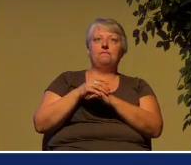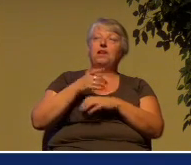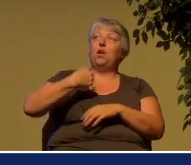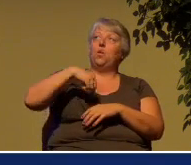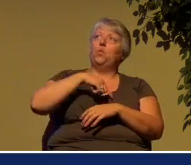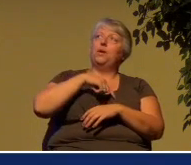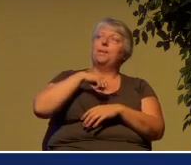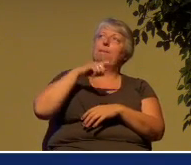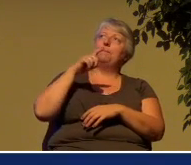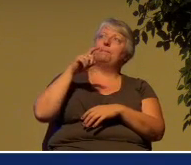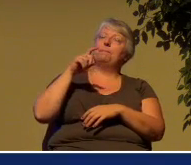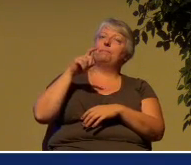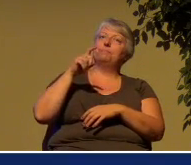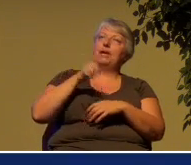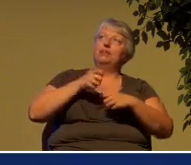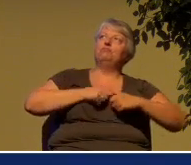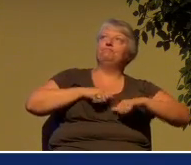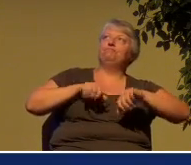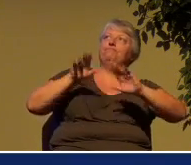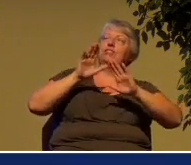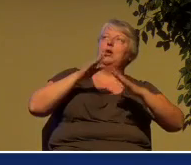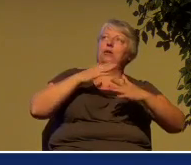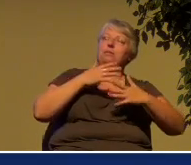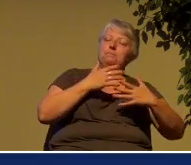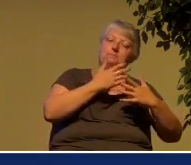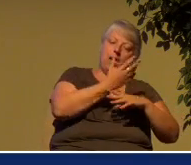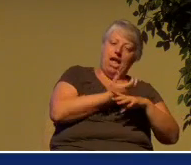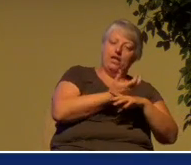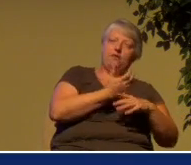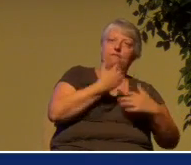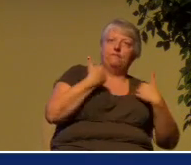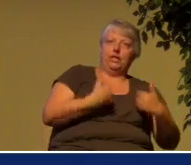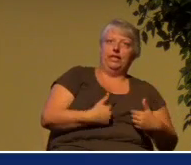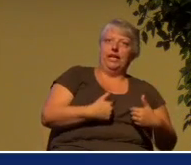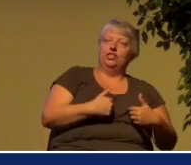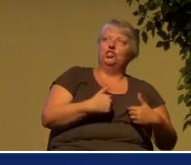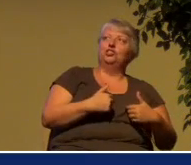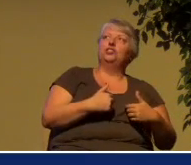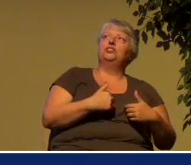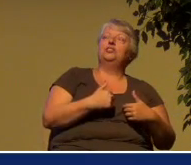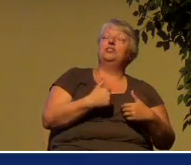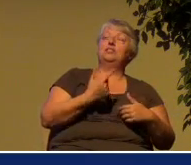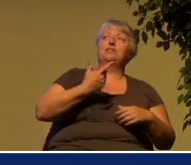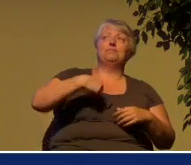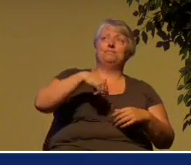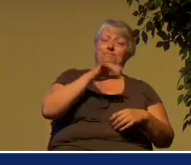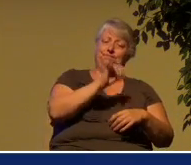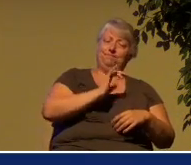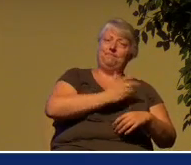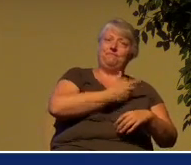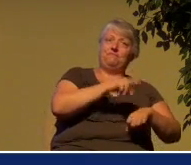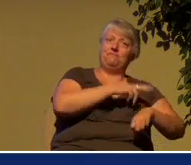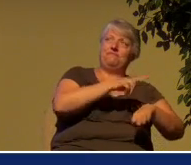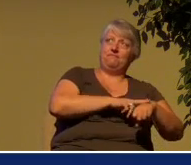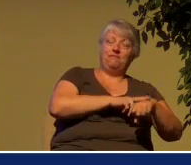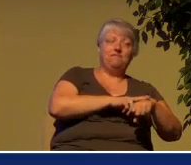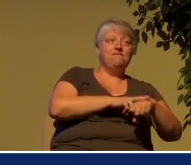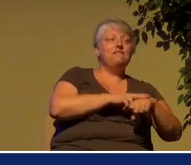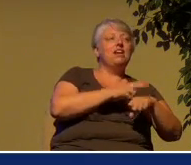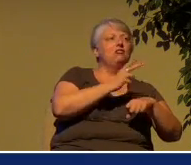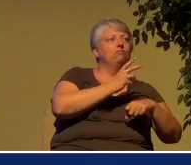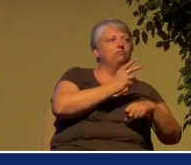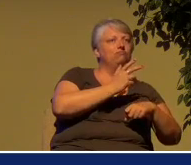flesh, following the desires of body and mind, and so we were by nature children of wrath